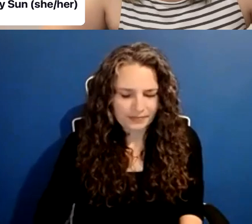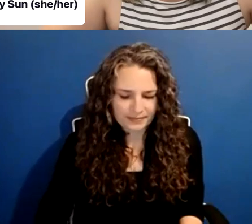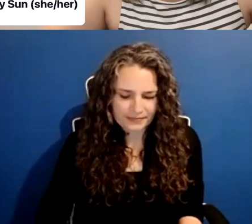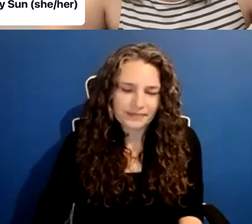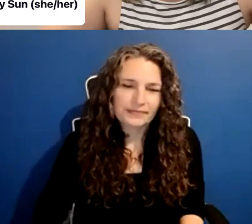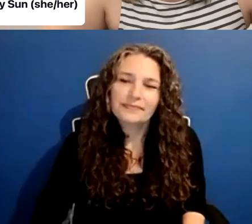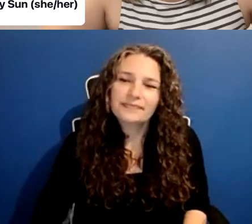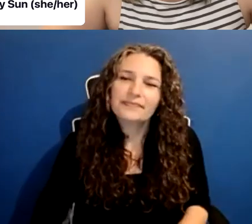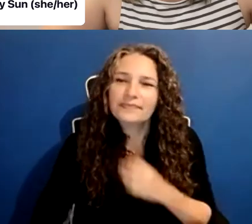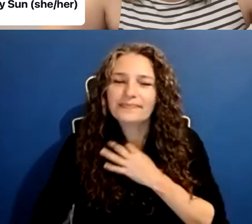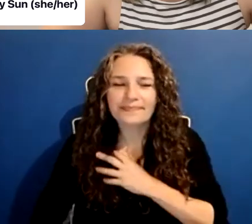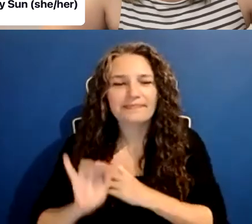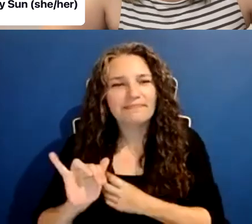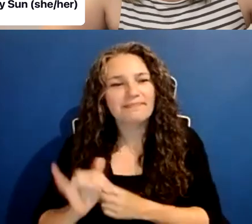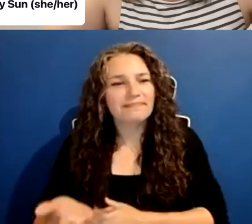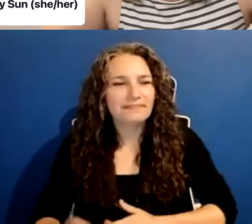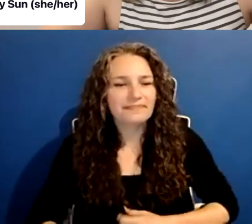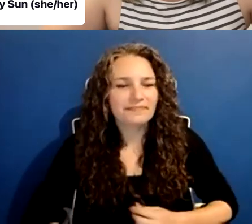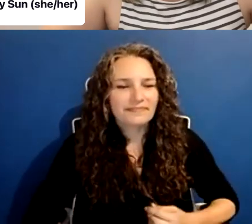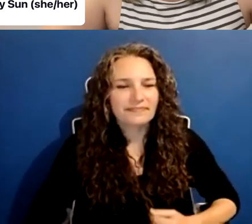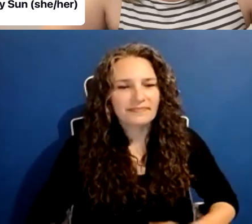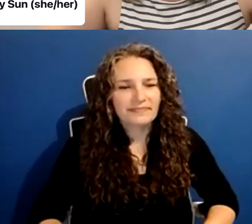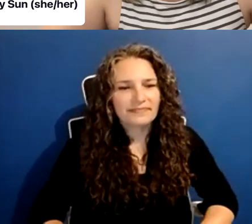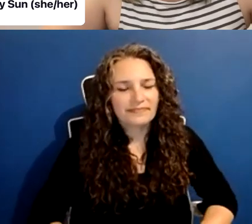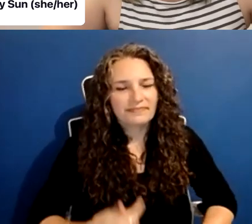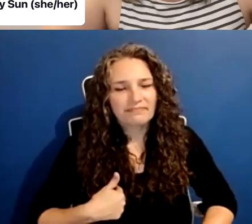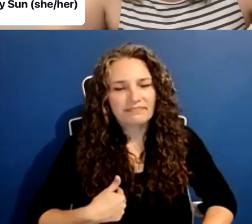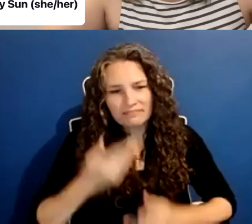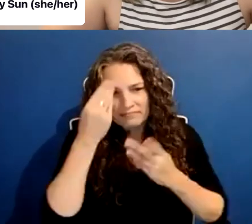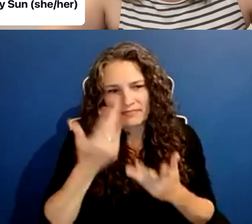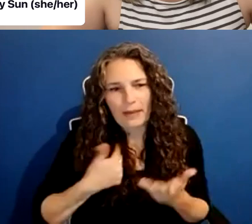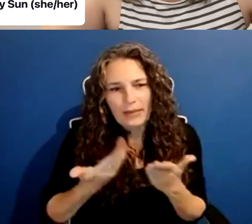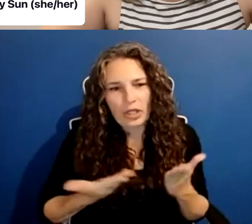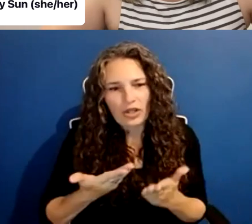Yeah, I am in Los Angeles.